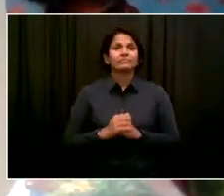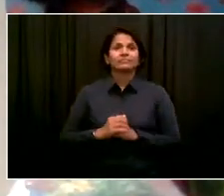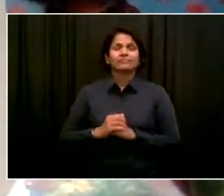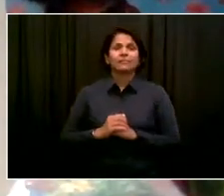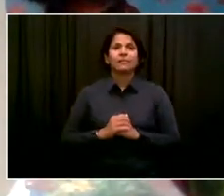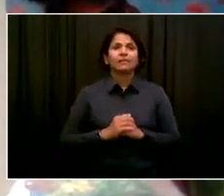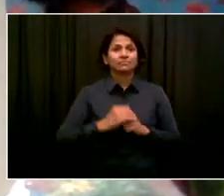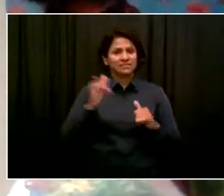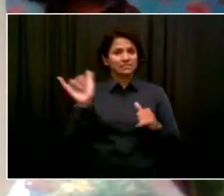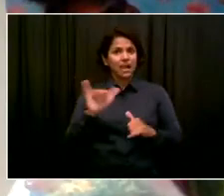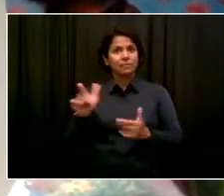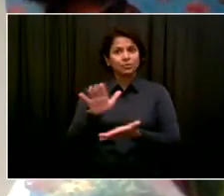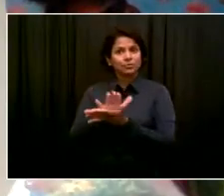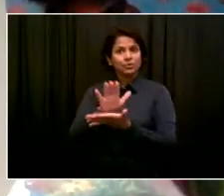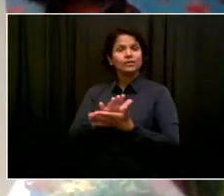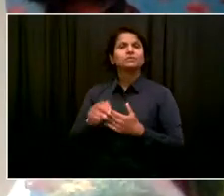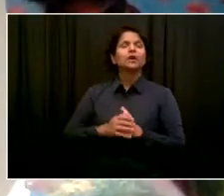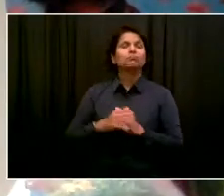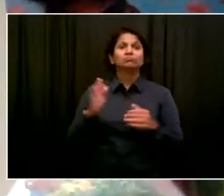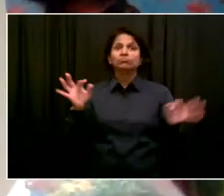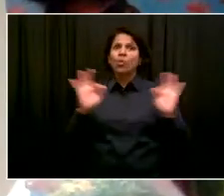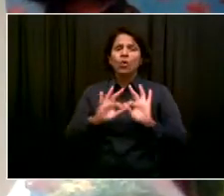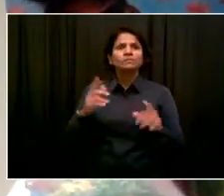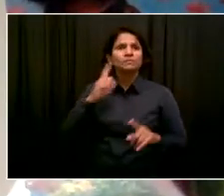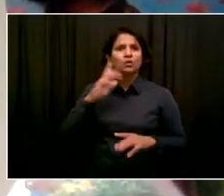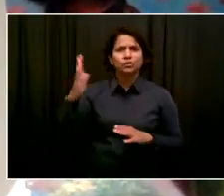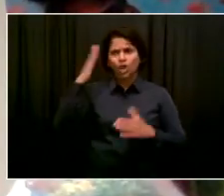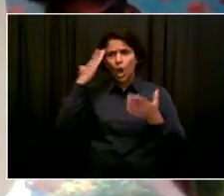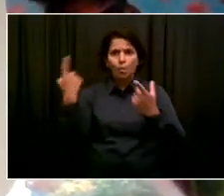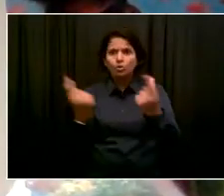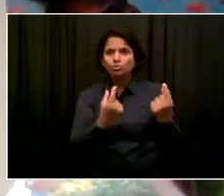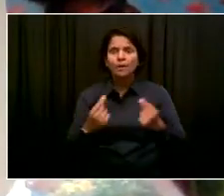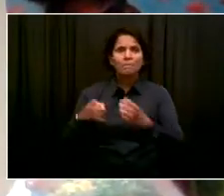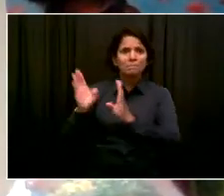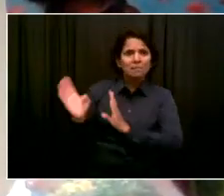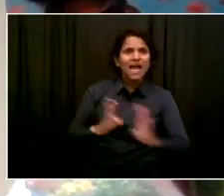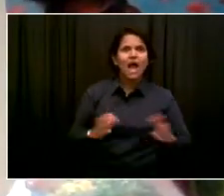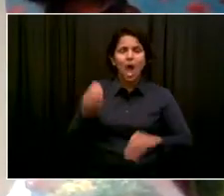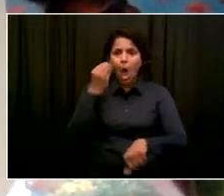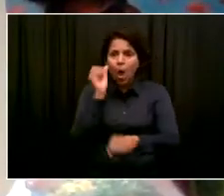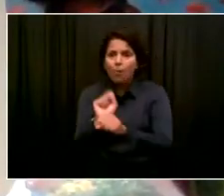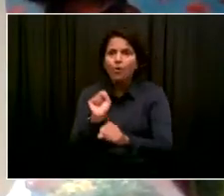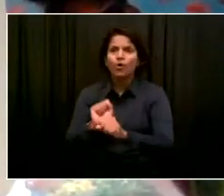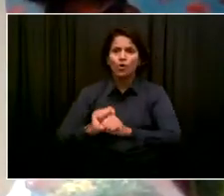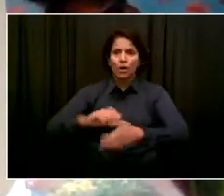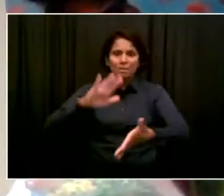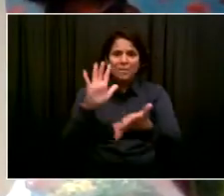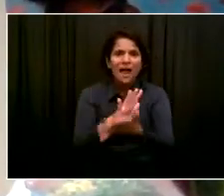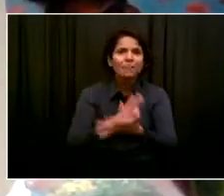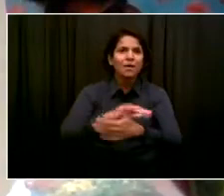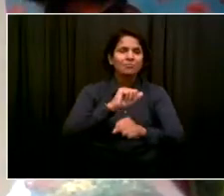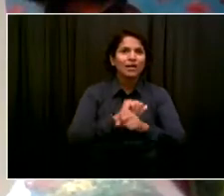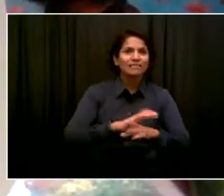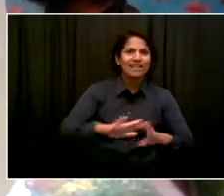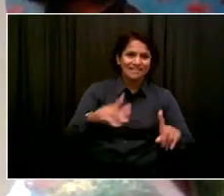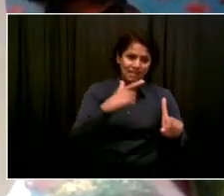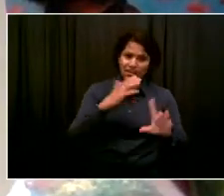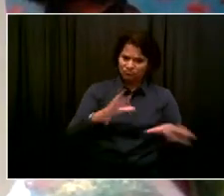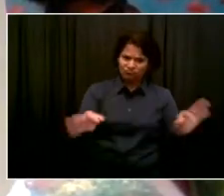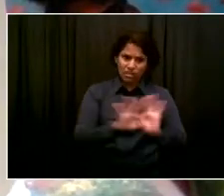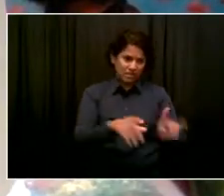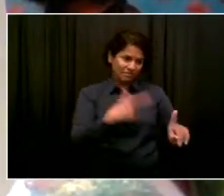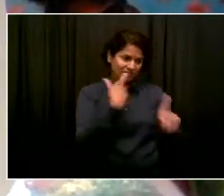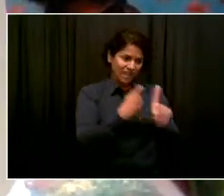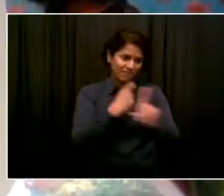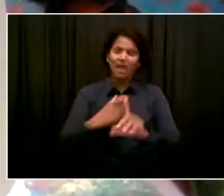partnering with the Department of Health for an all-out vaccination campaign. From summarizing sites to shopping malls to preseason